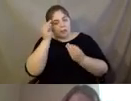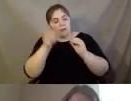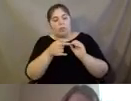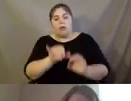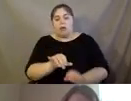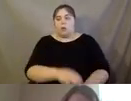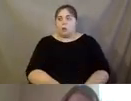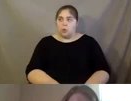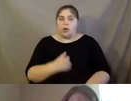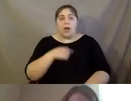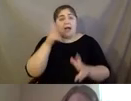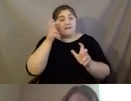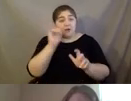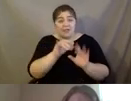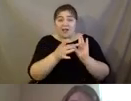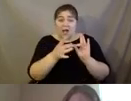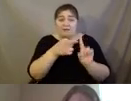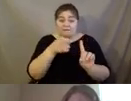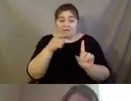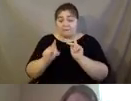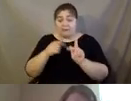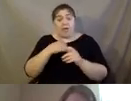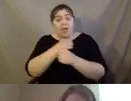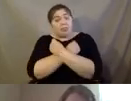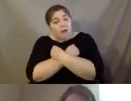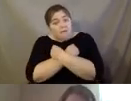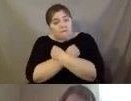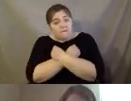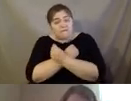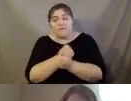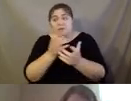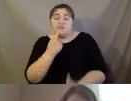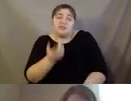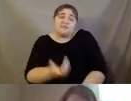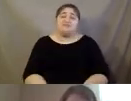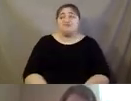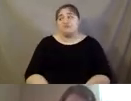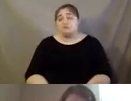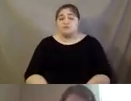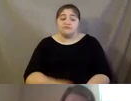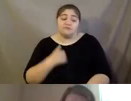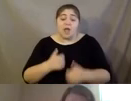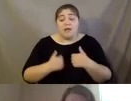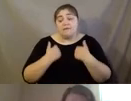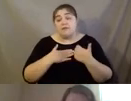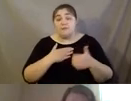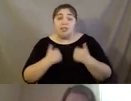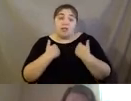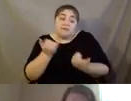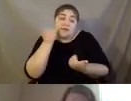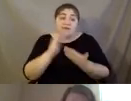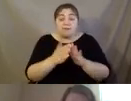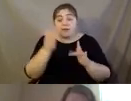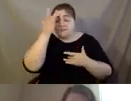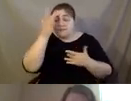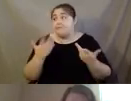I've, I've heard it from people that I love, right. People that I love very much who have said, eh, I've lived my life. If I get it, I get it. And I'm